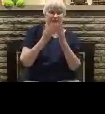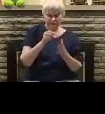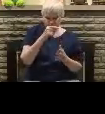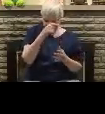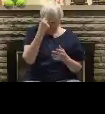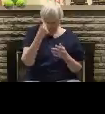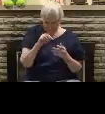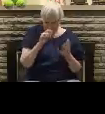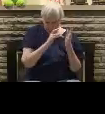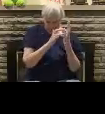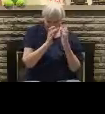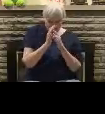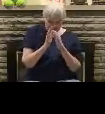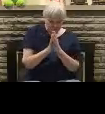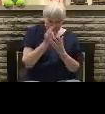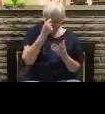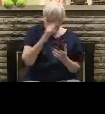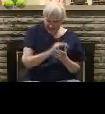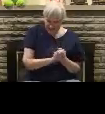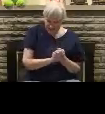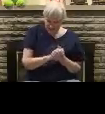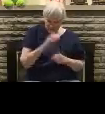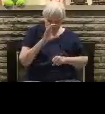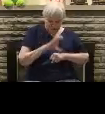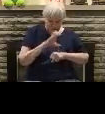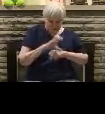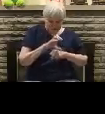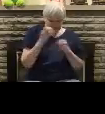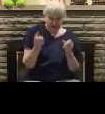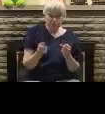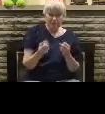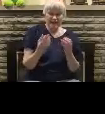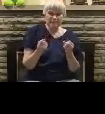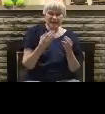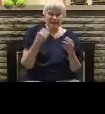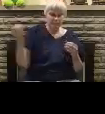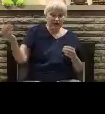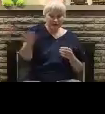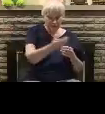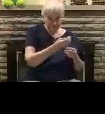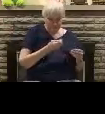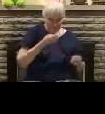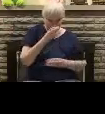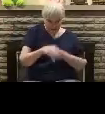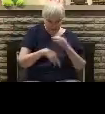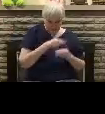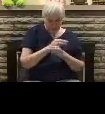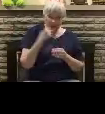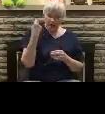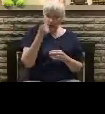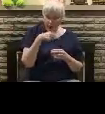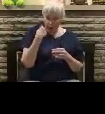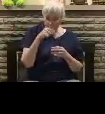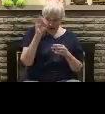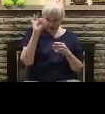And Lord we thank you for Bible believing churches there still are many many thousands here in America and around the world who